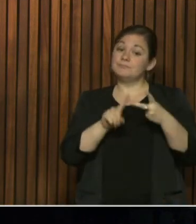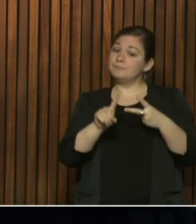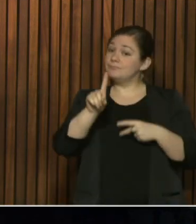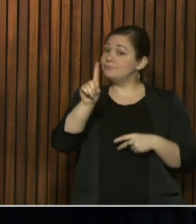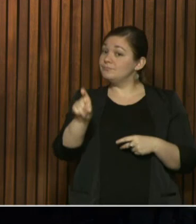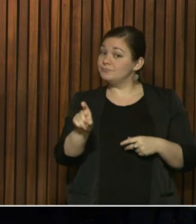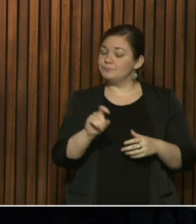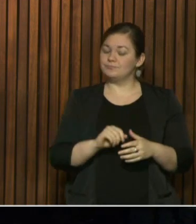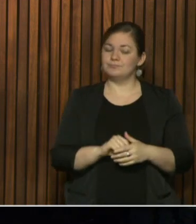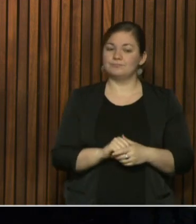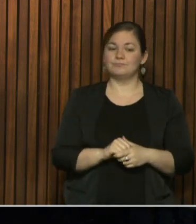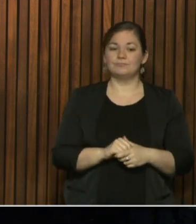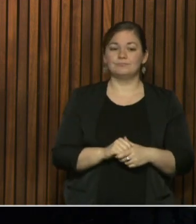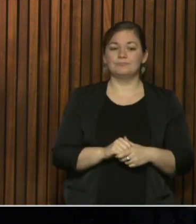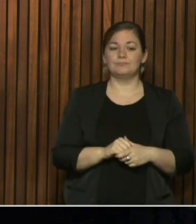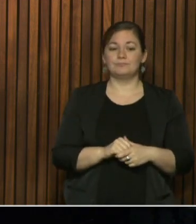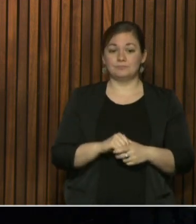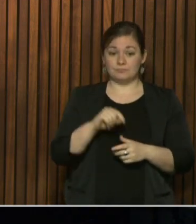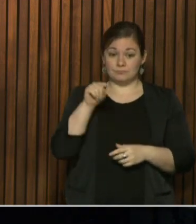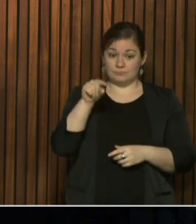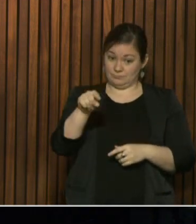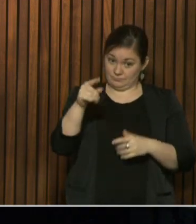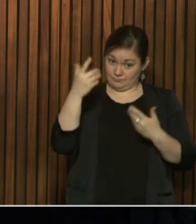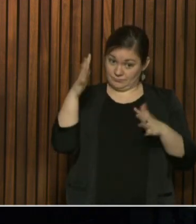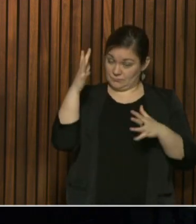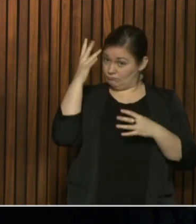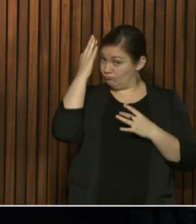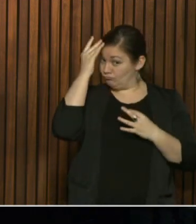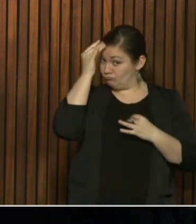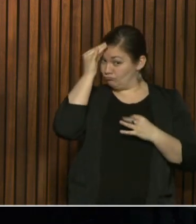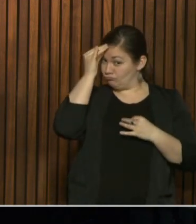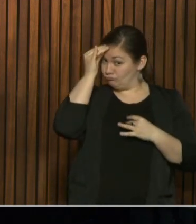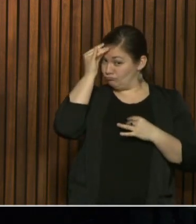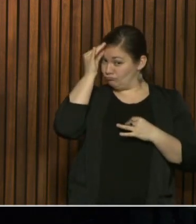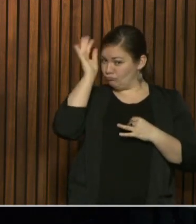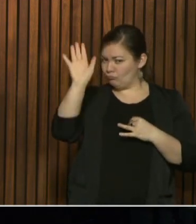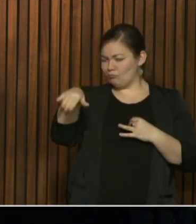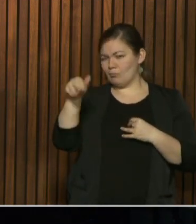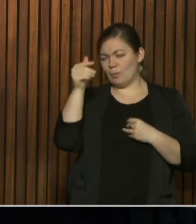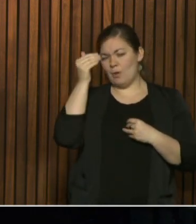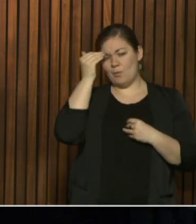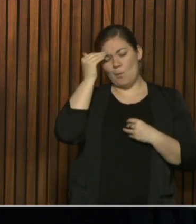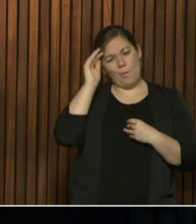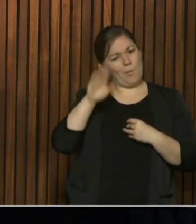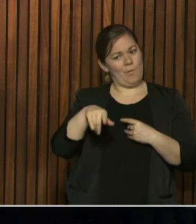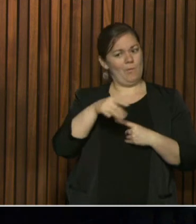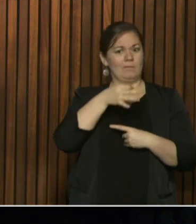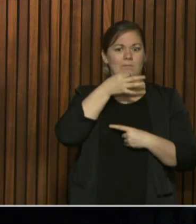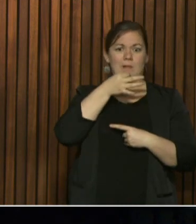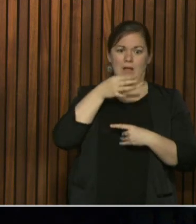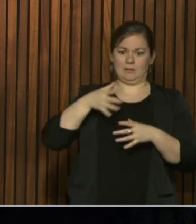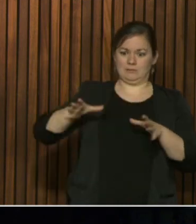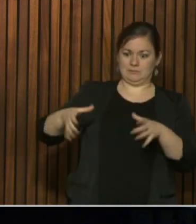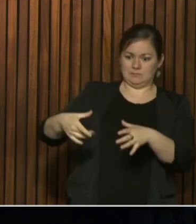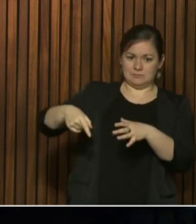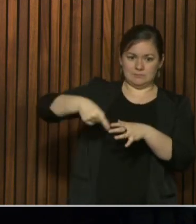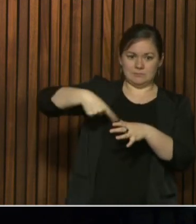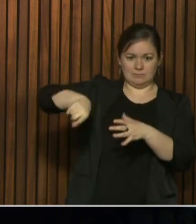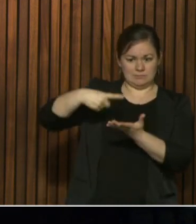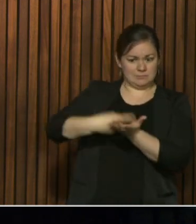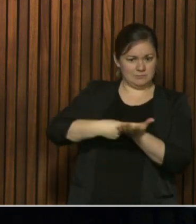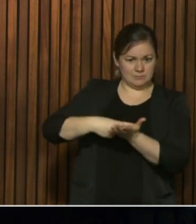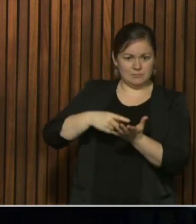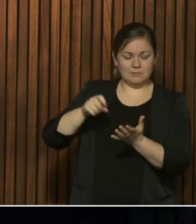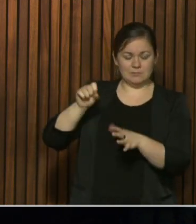any kind of thought on expanding... I know you mentioned this expert group is coming